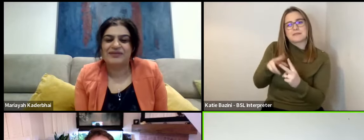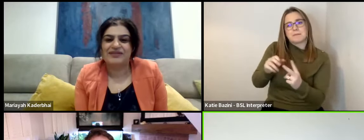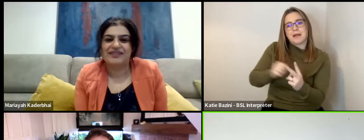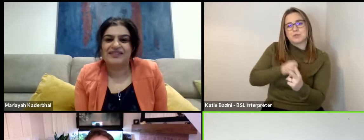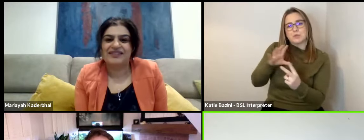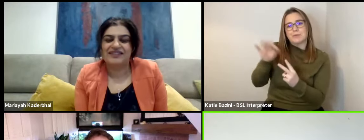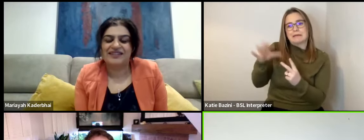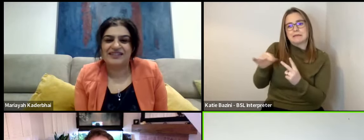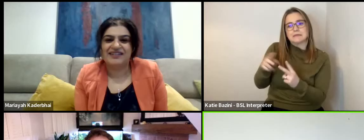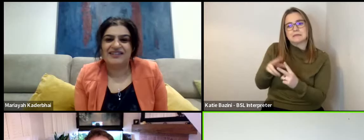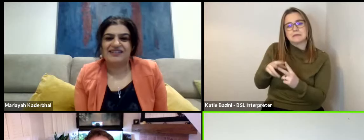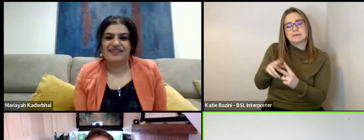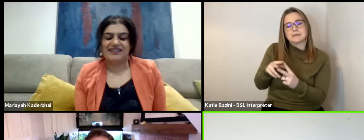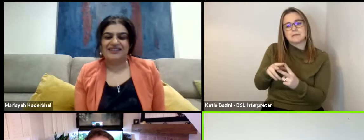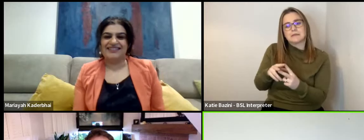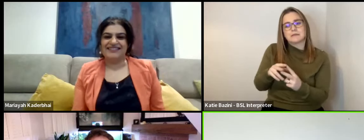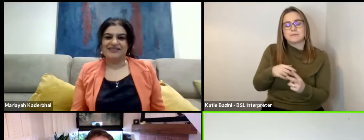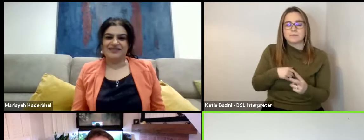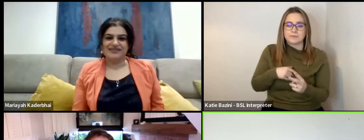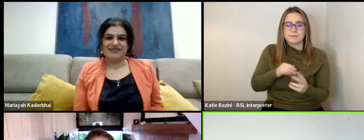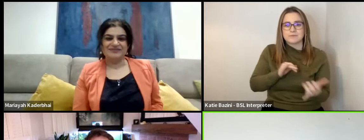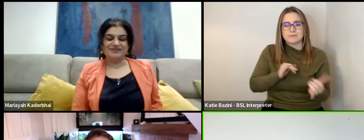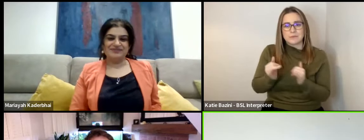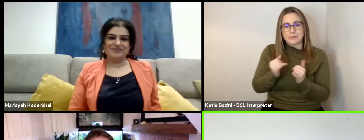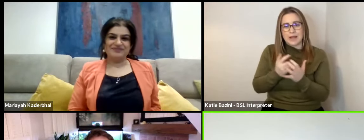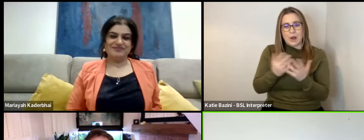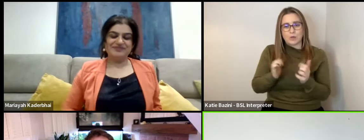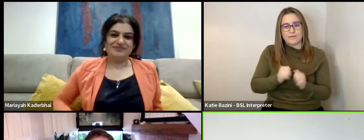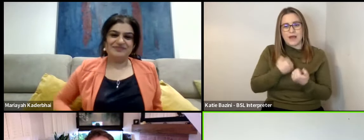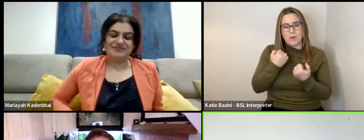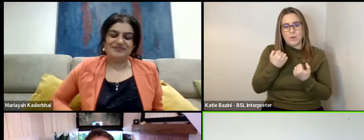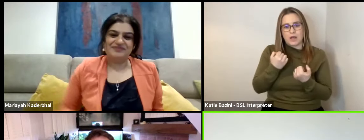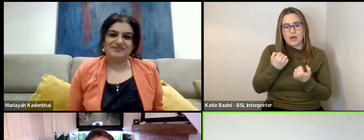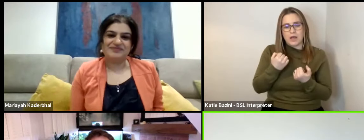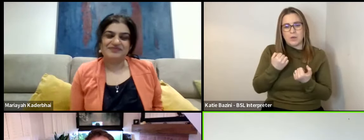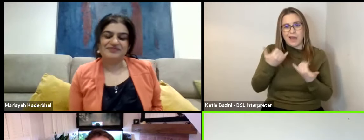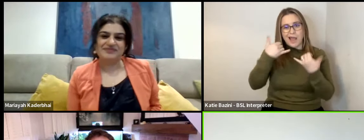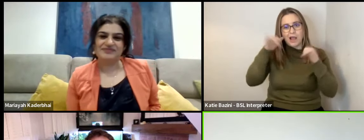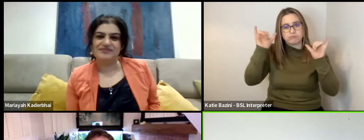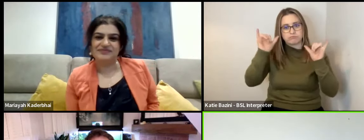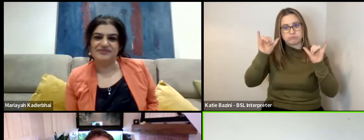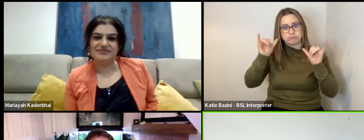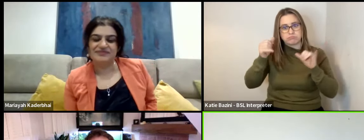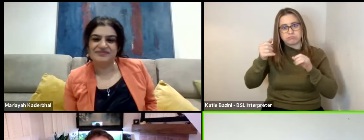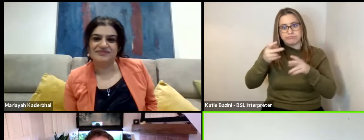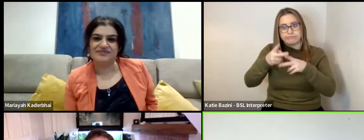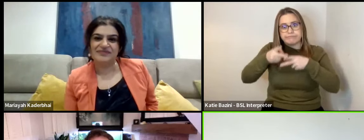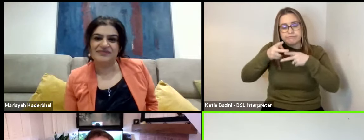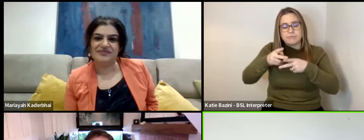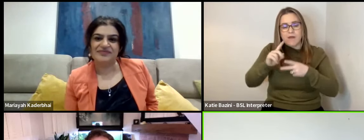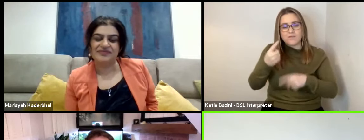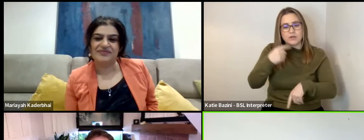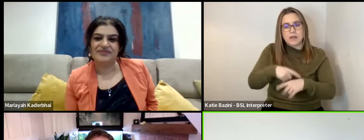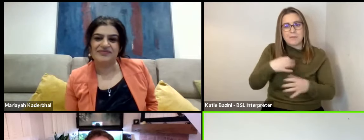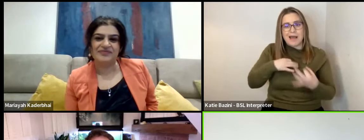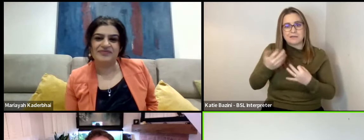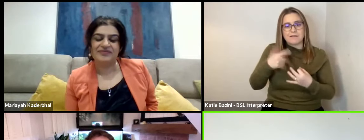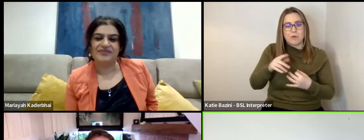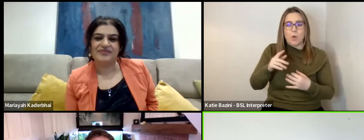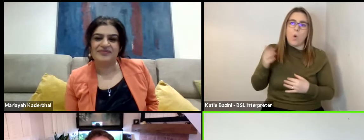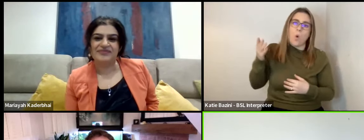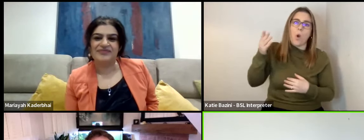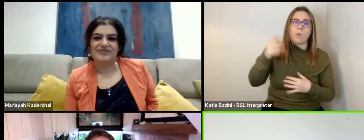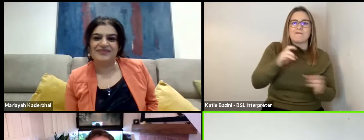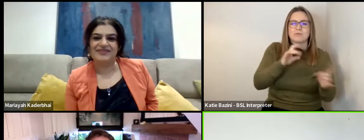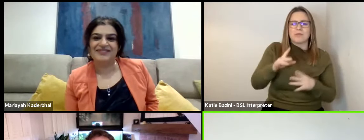I don't think, I'm probably, well, a lot, actually a lot of our cowhands as well. There was a first time actor who came all the way from Australia, all the way from